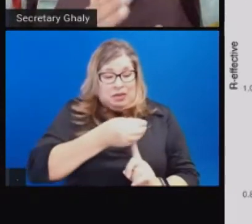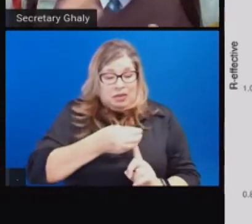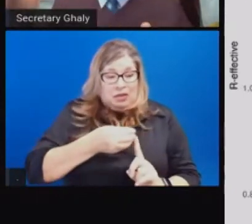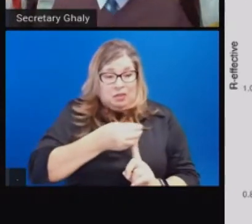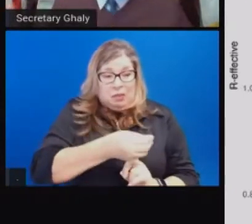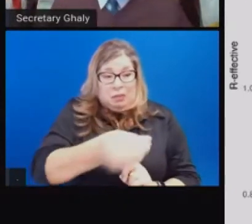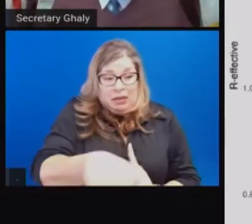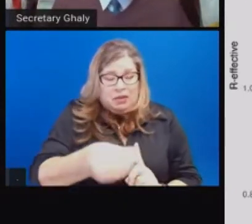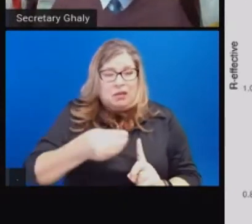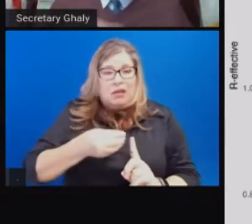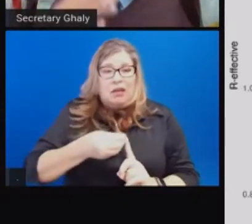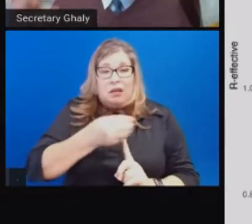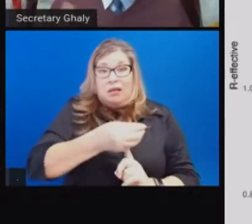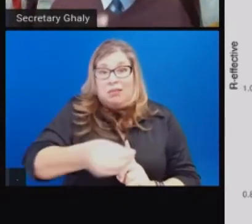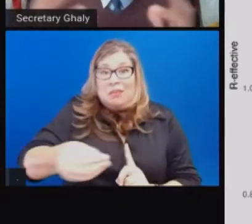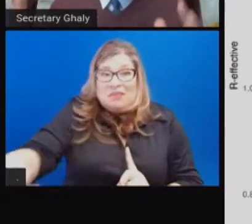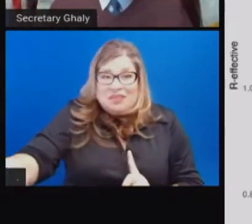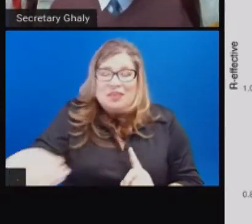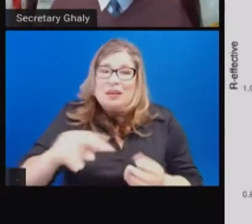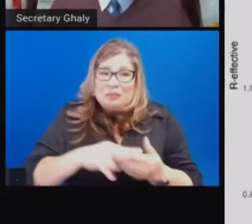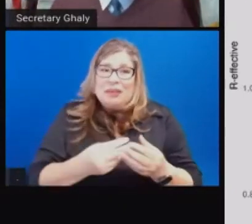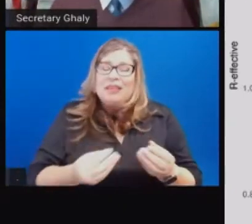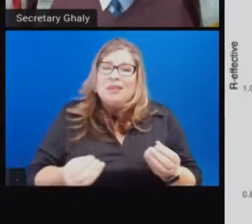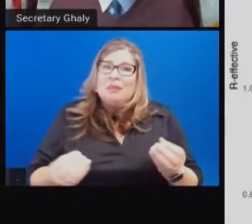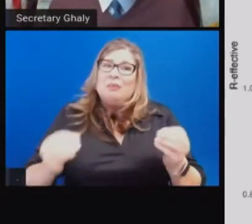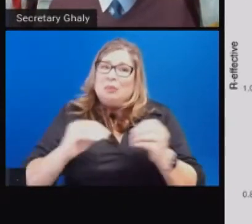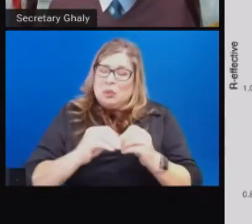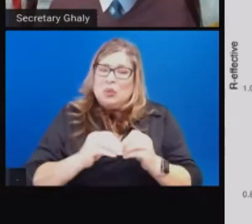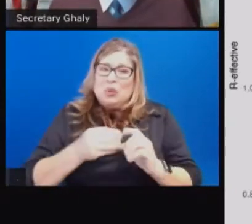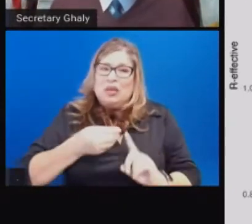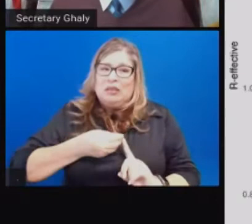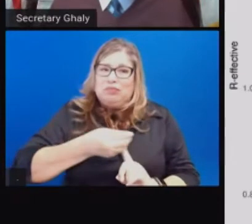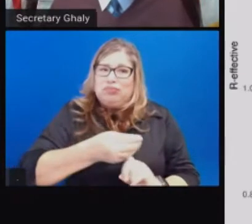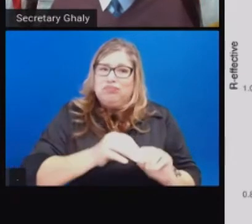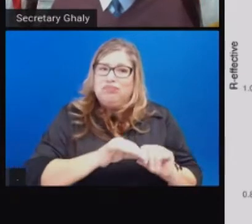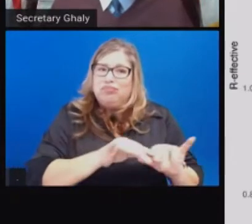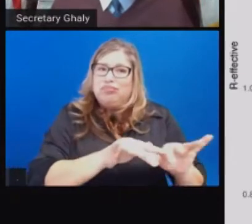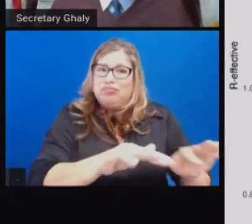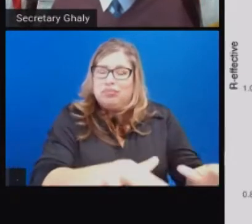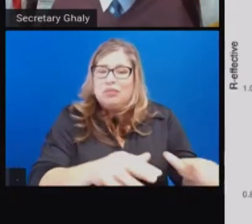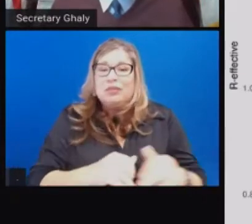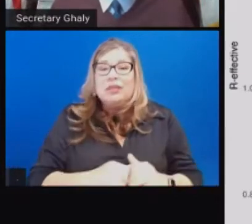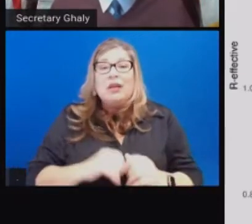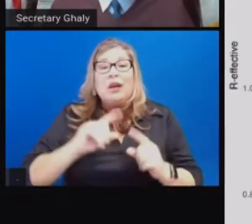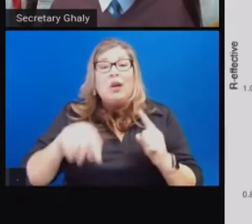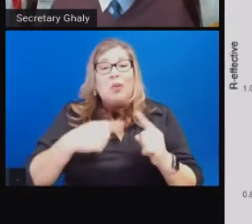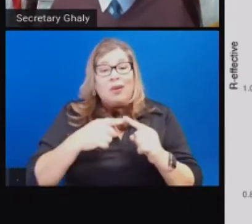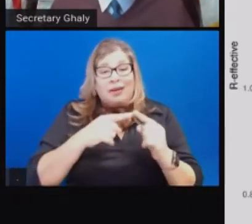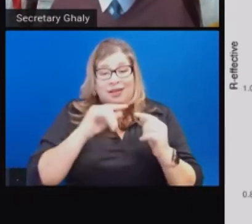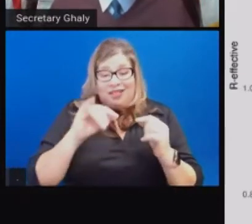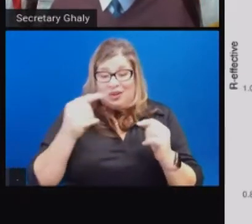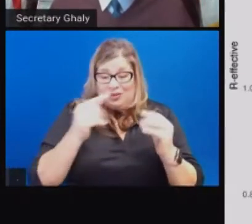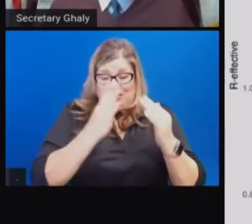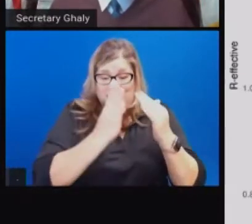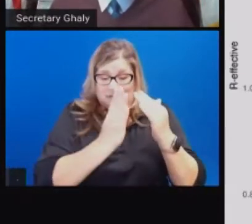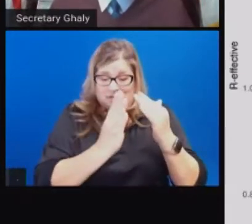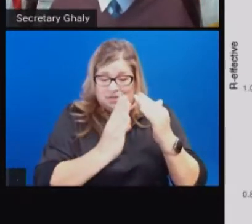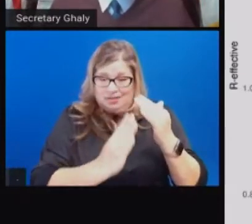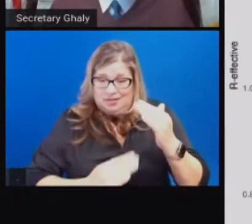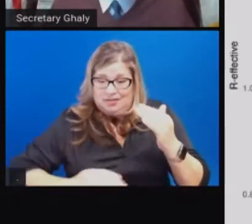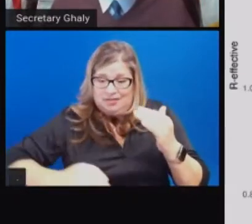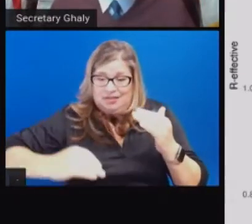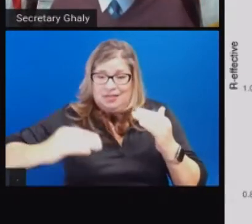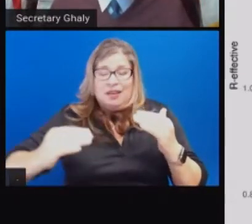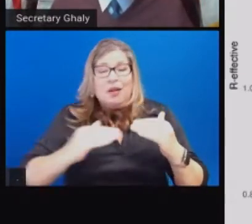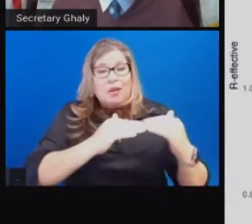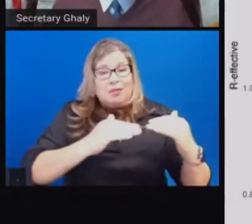.5, one-to-one-to-two, sort of it's growing a bit more. When you go below one, that means that your transmission